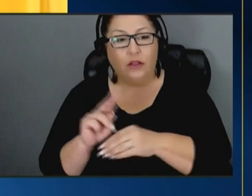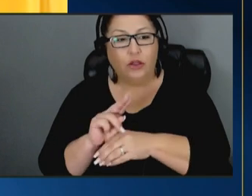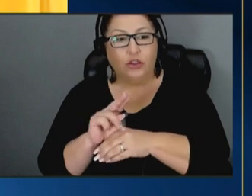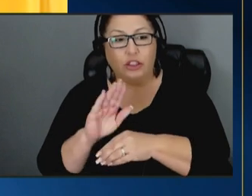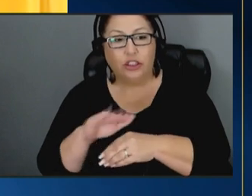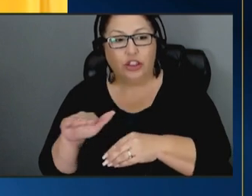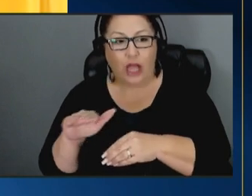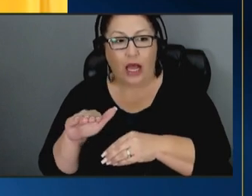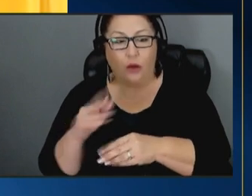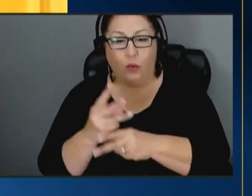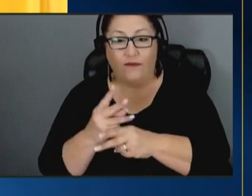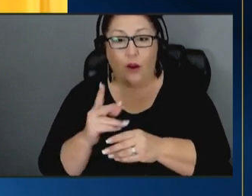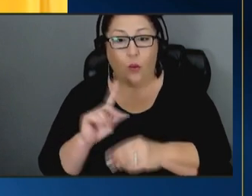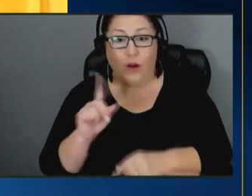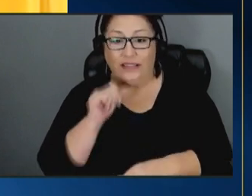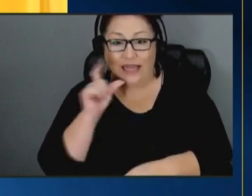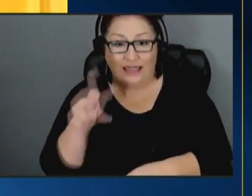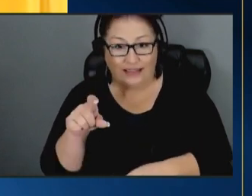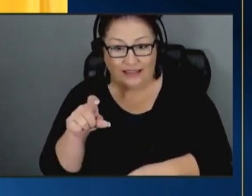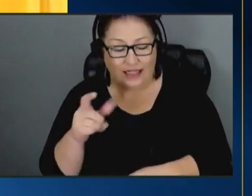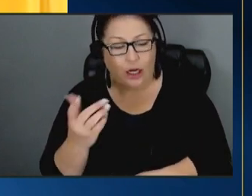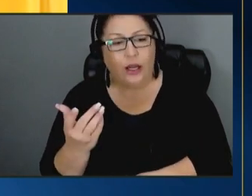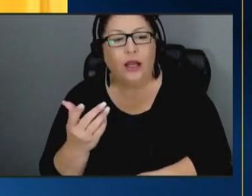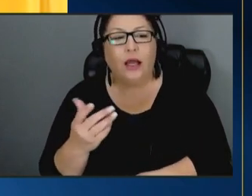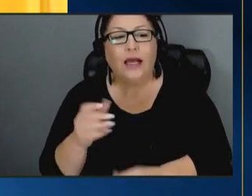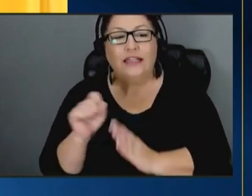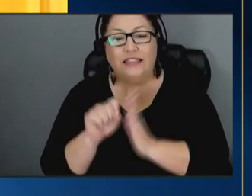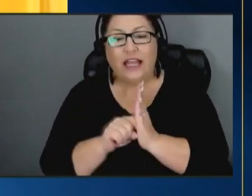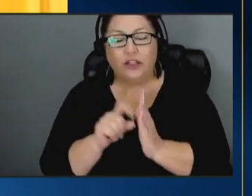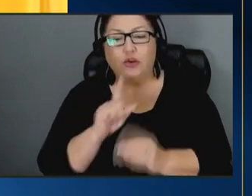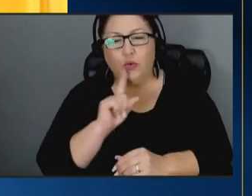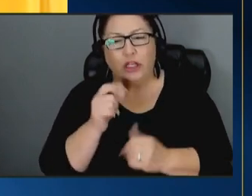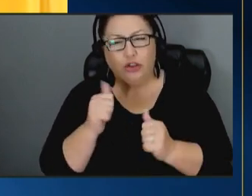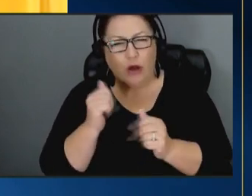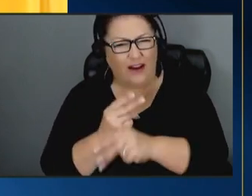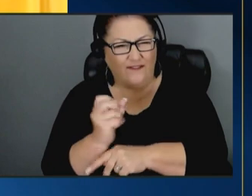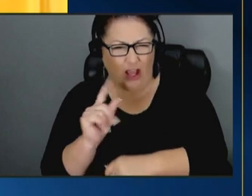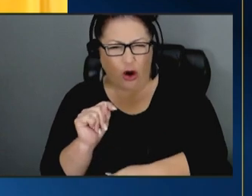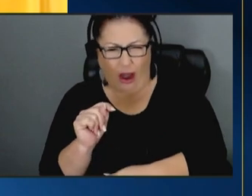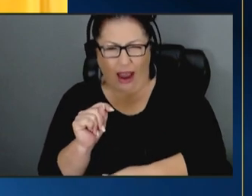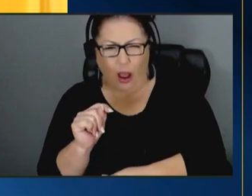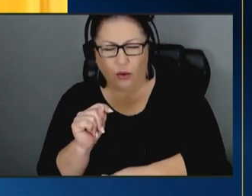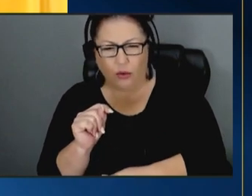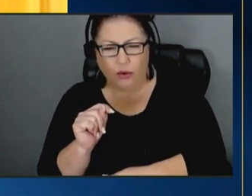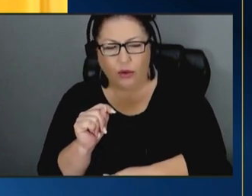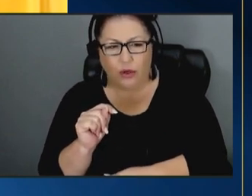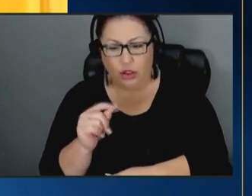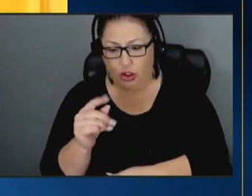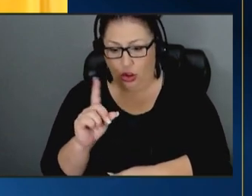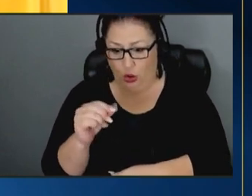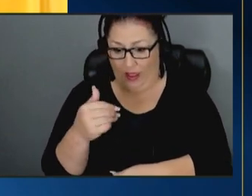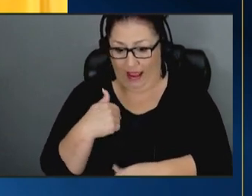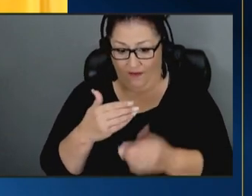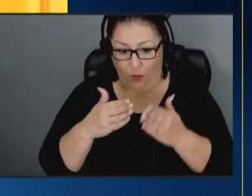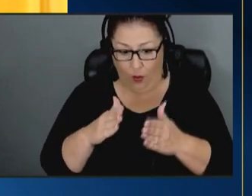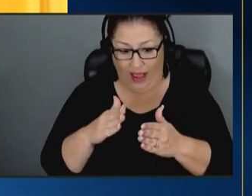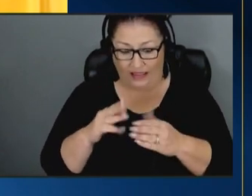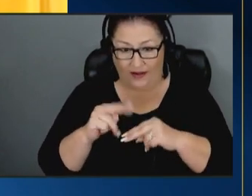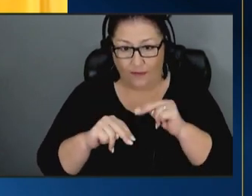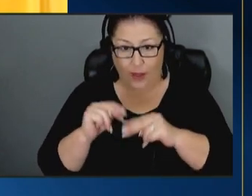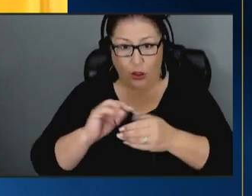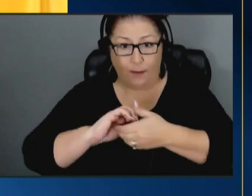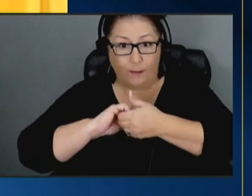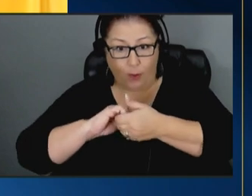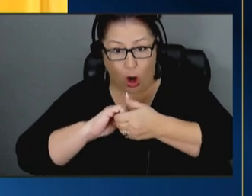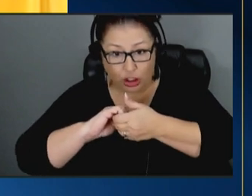it's unnecessary right so um states are really trying to figure out are there ways of building partnerships out in front